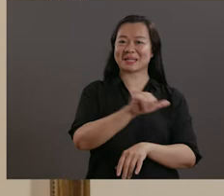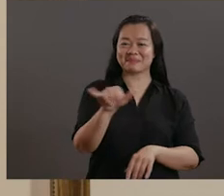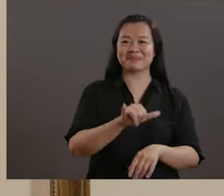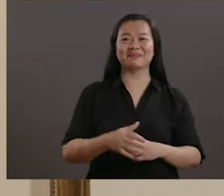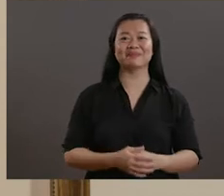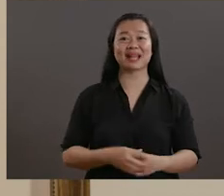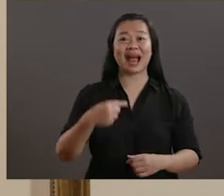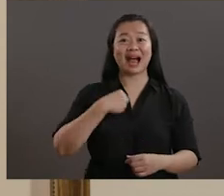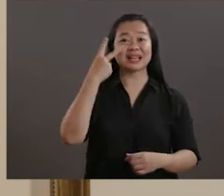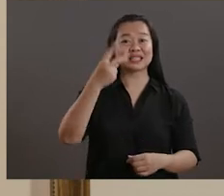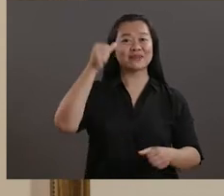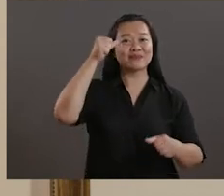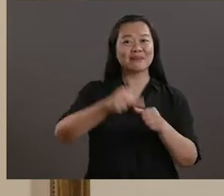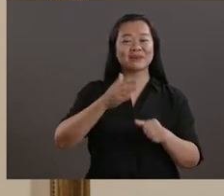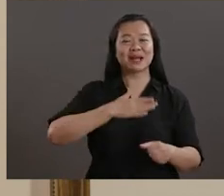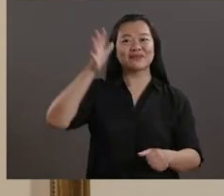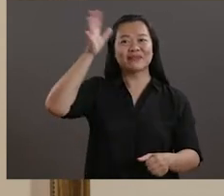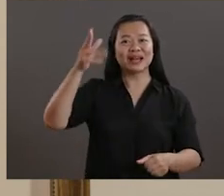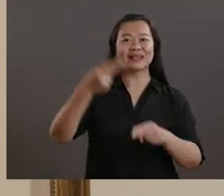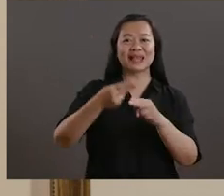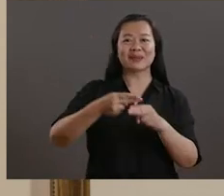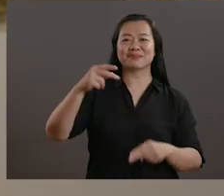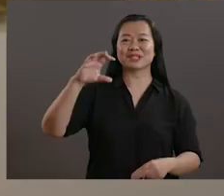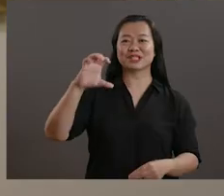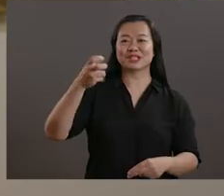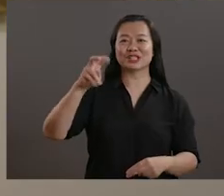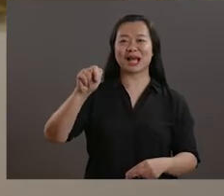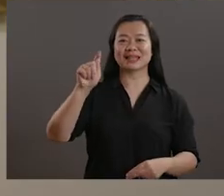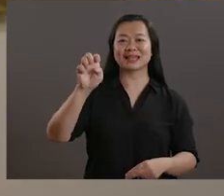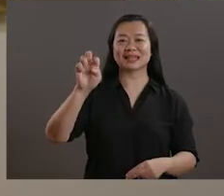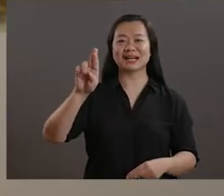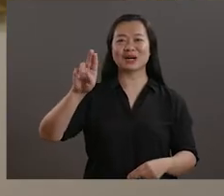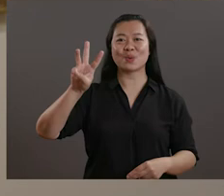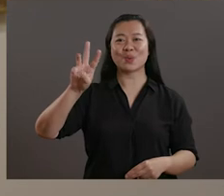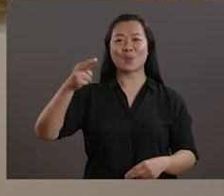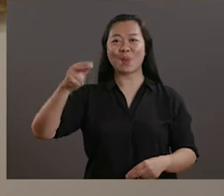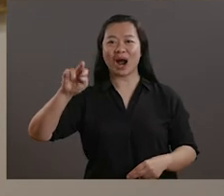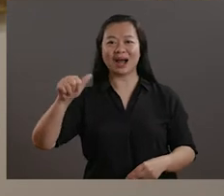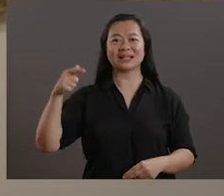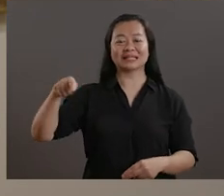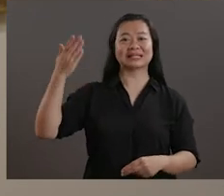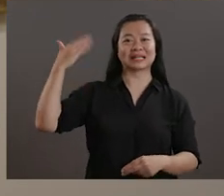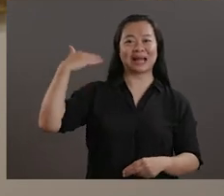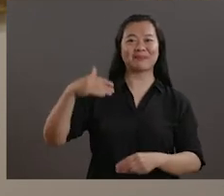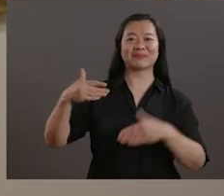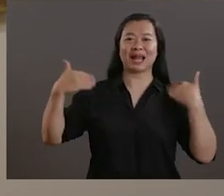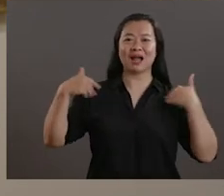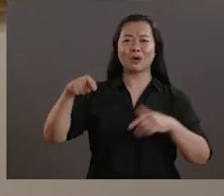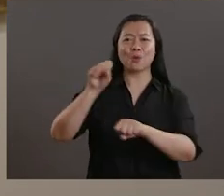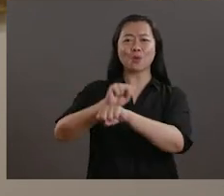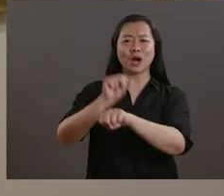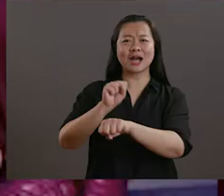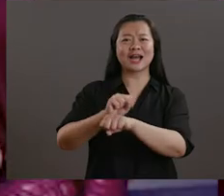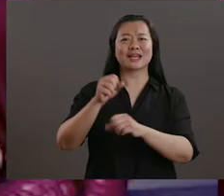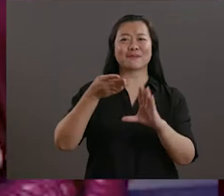This painting reminds me of my grandfather Chen Dehua. As a young man, my grandfather worked at the Bank of China across the river